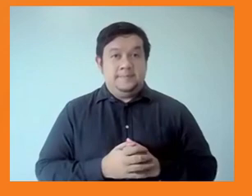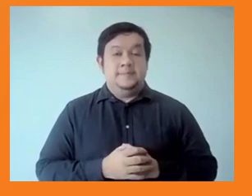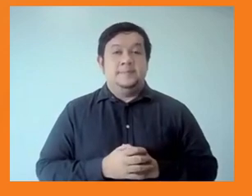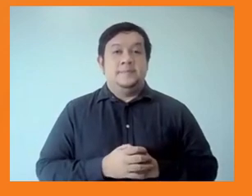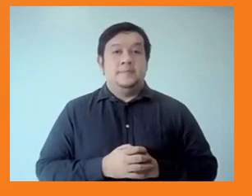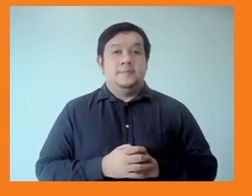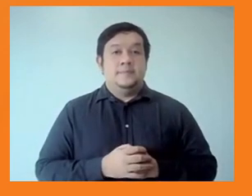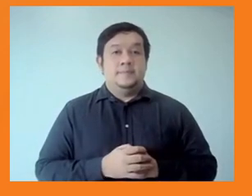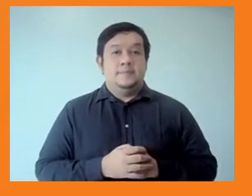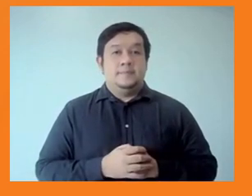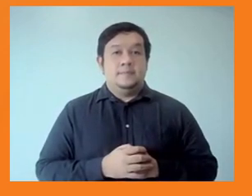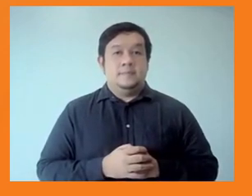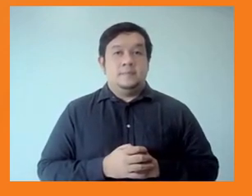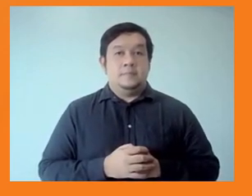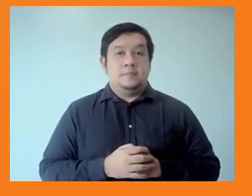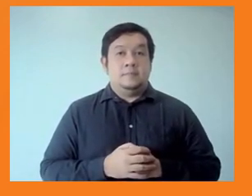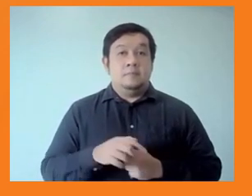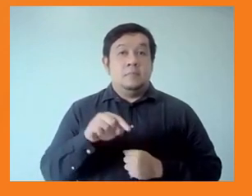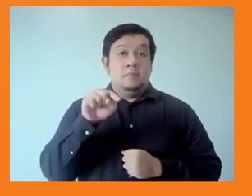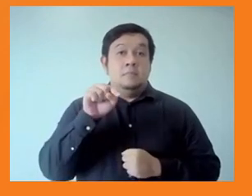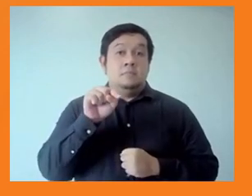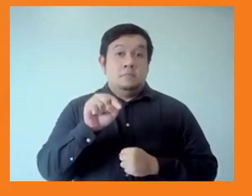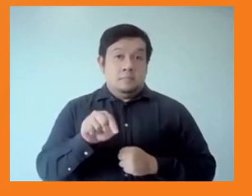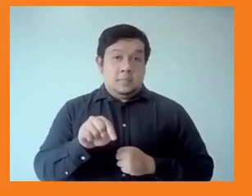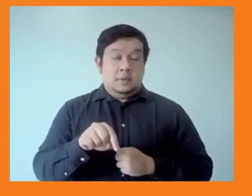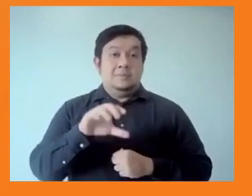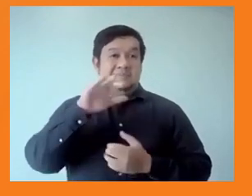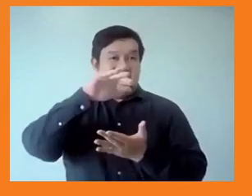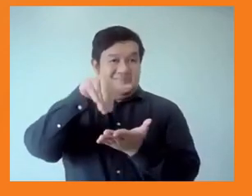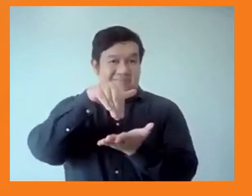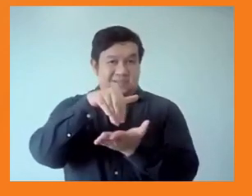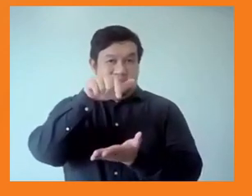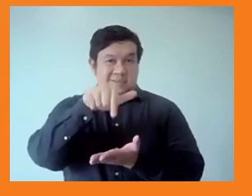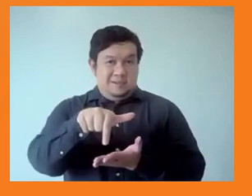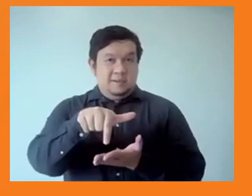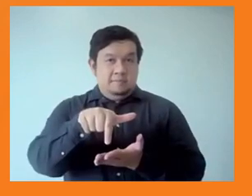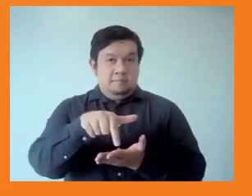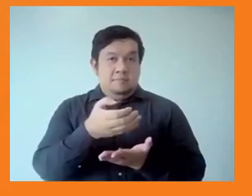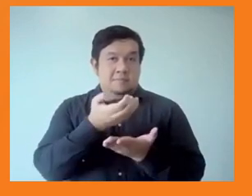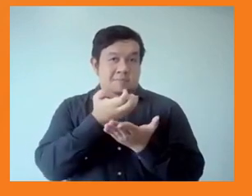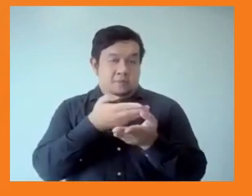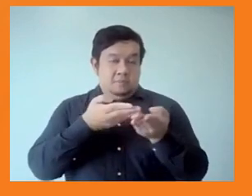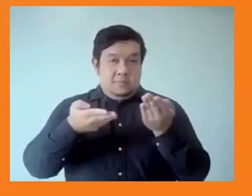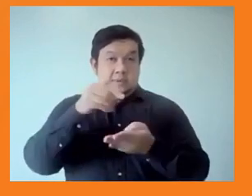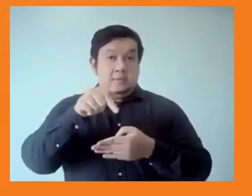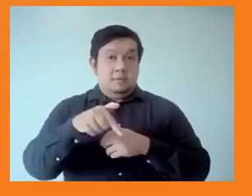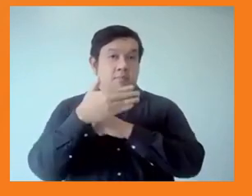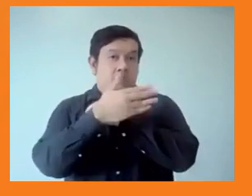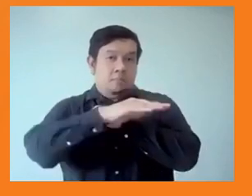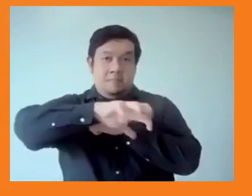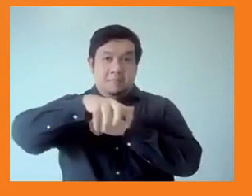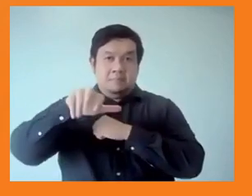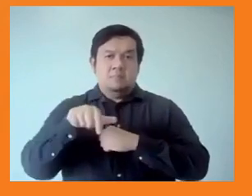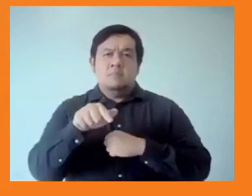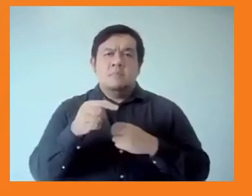per capita spending on the different public services we look at are much less than other emerging markets and developing